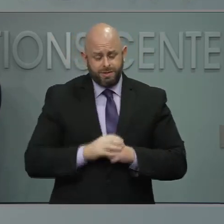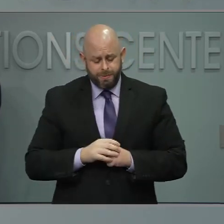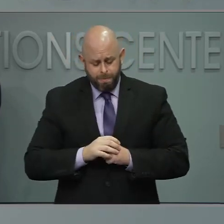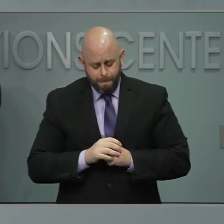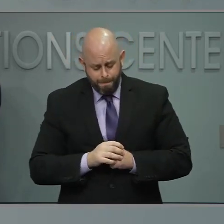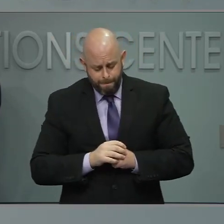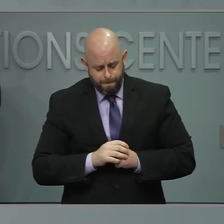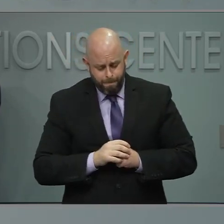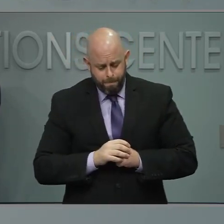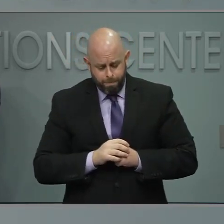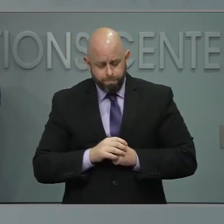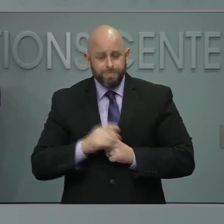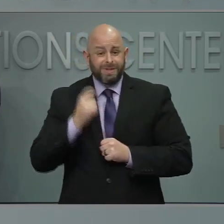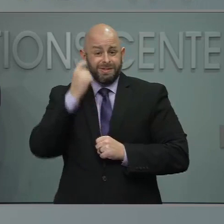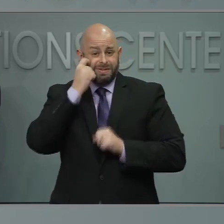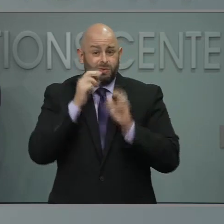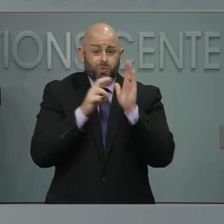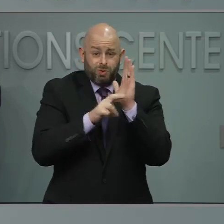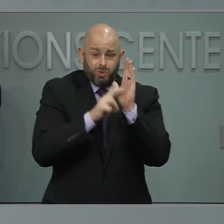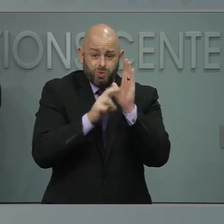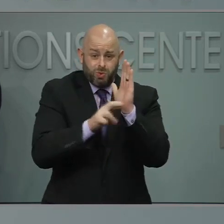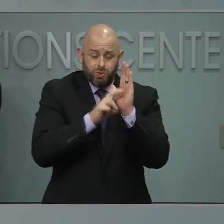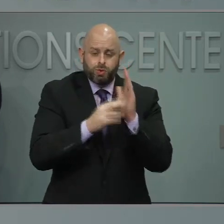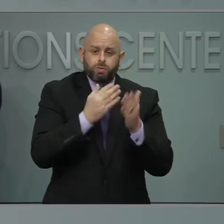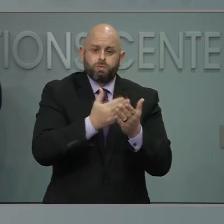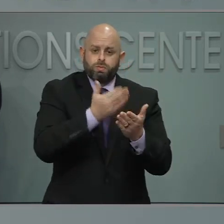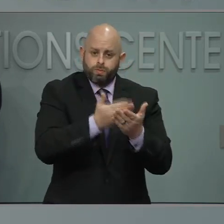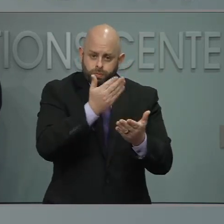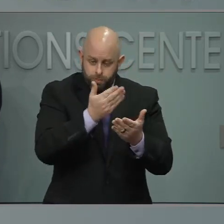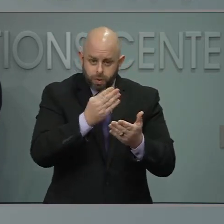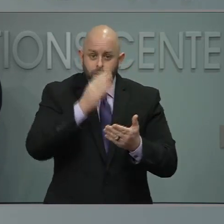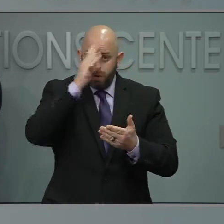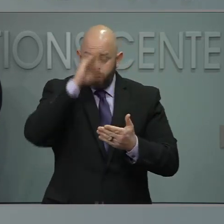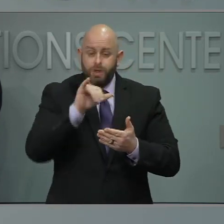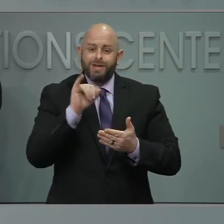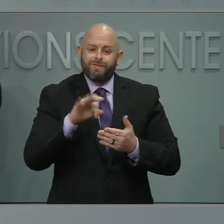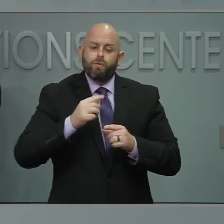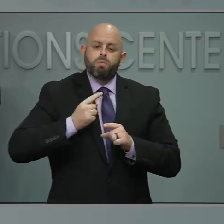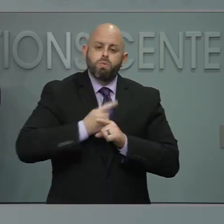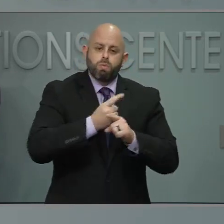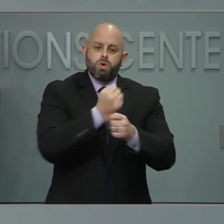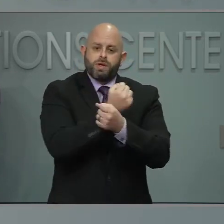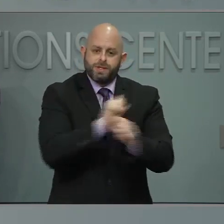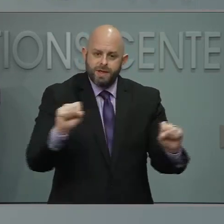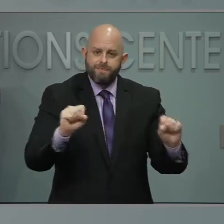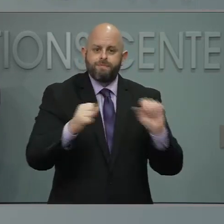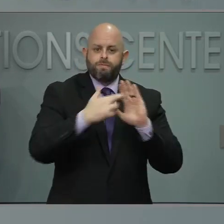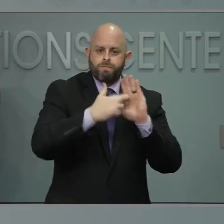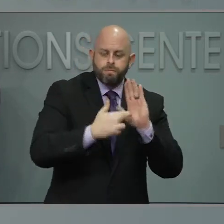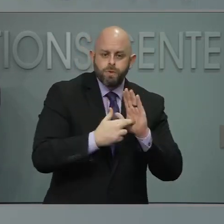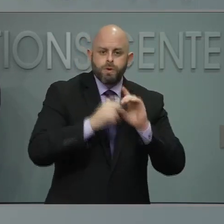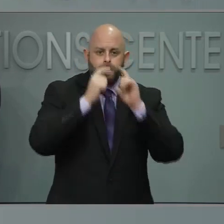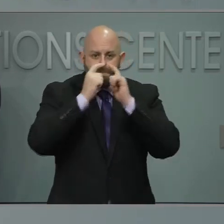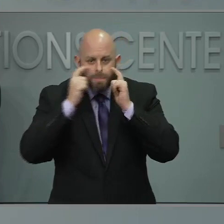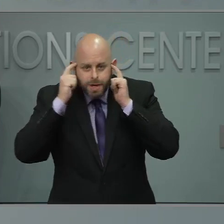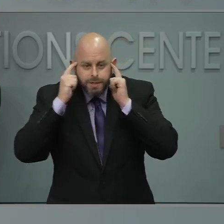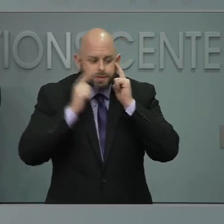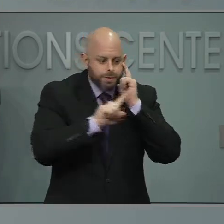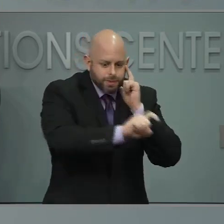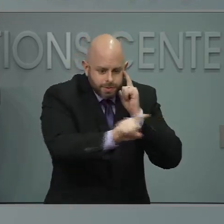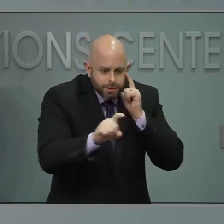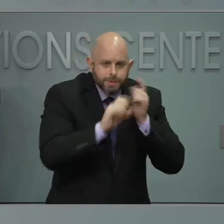about, we know that when you take the appropriate safety protocols, that teachers can